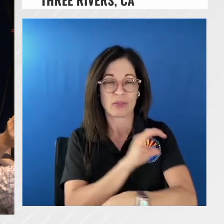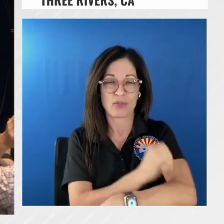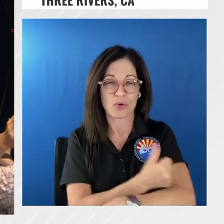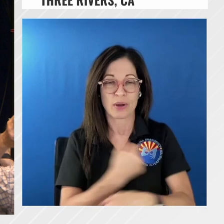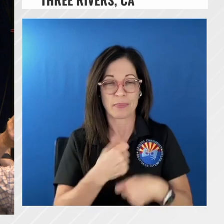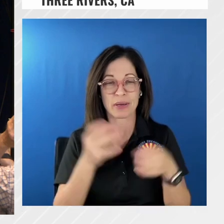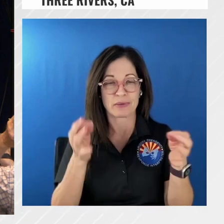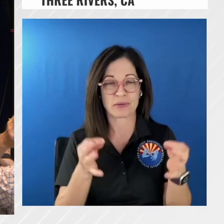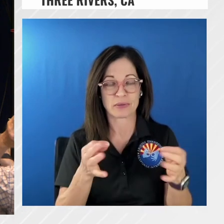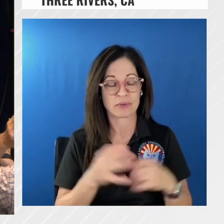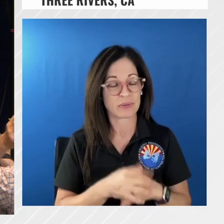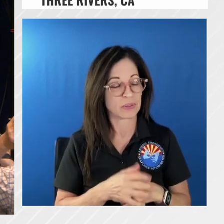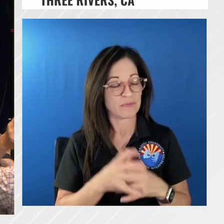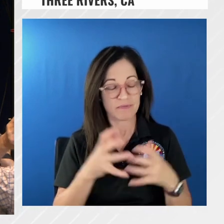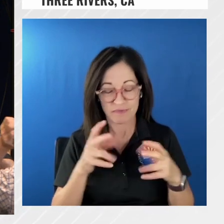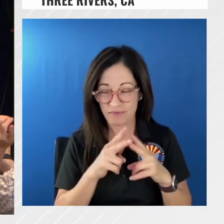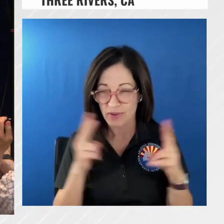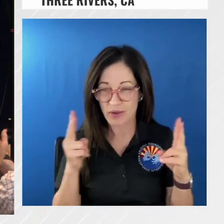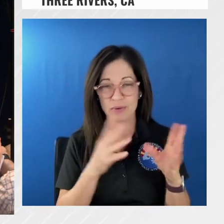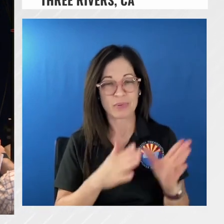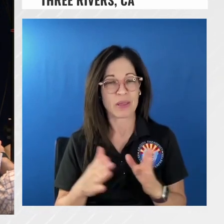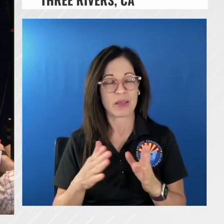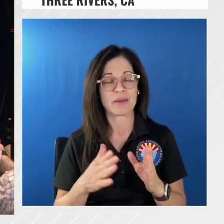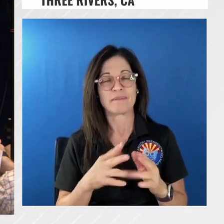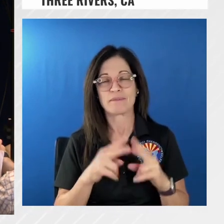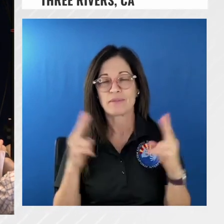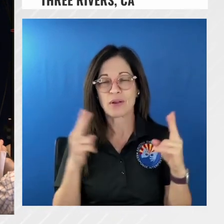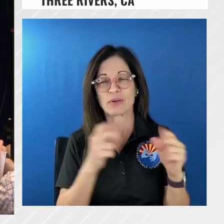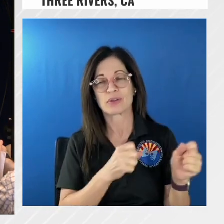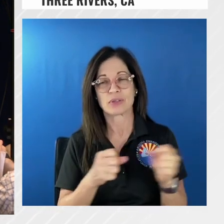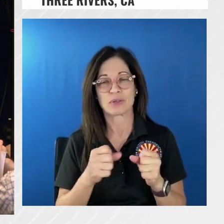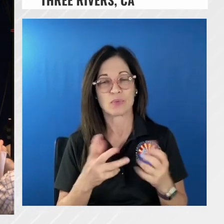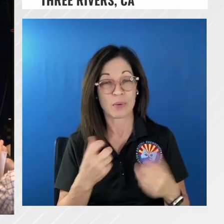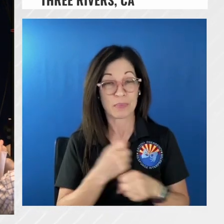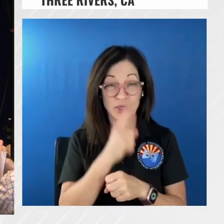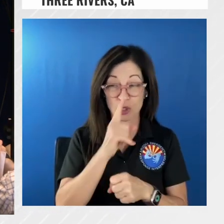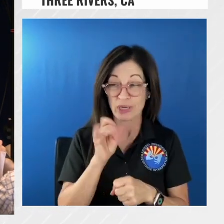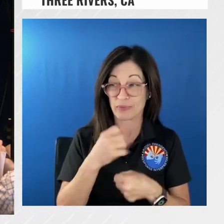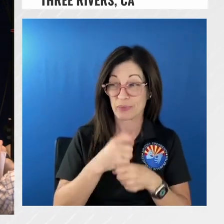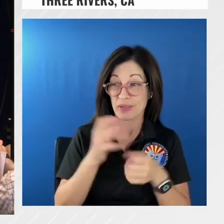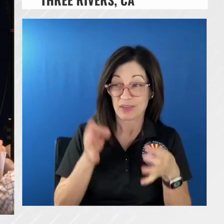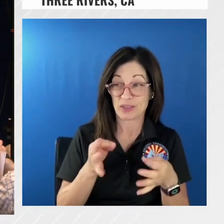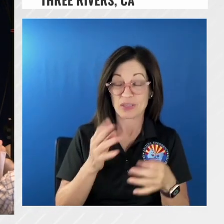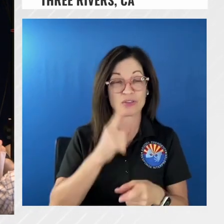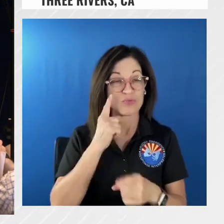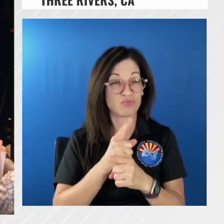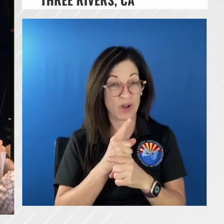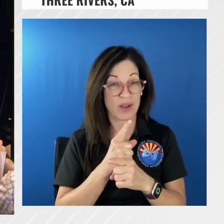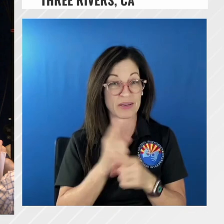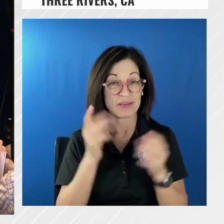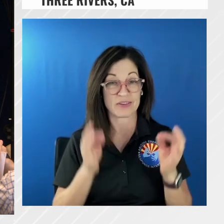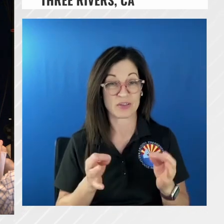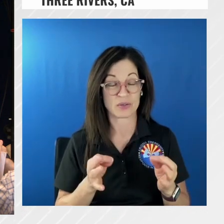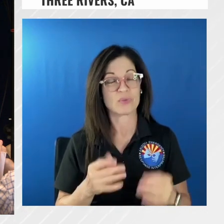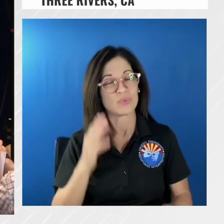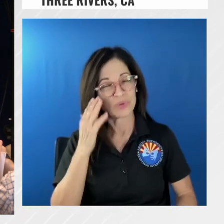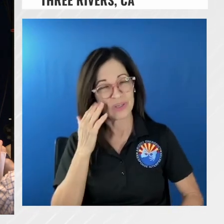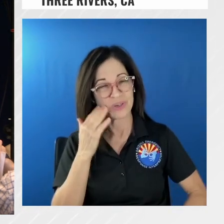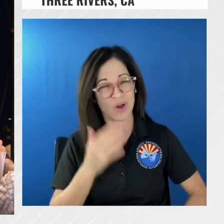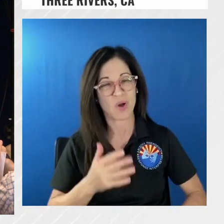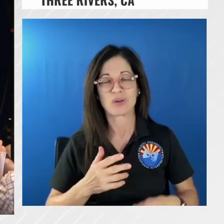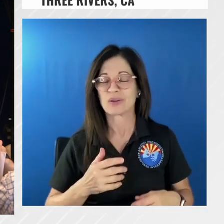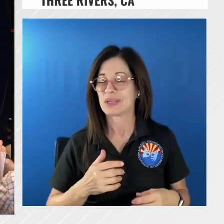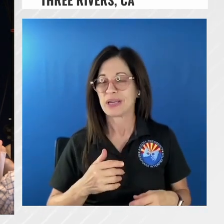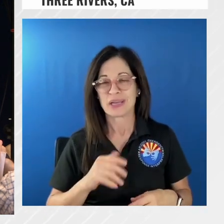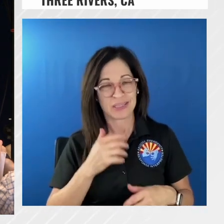strategic it's very planned out we want to make sure if we're making that decision it's the right call we know what it's like to have people out of their homes and